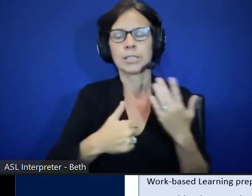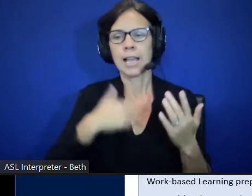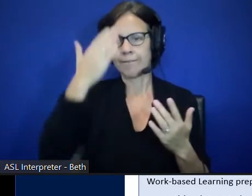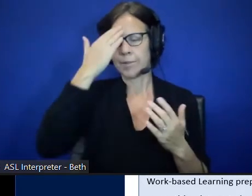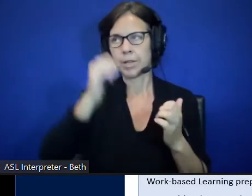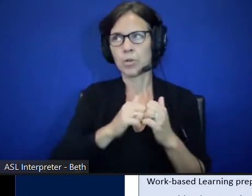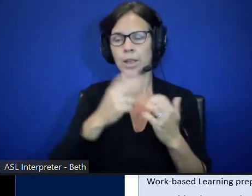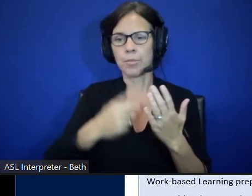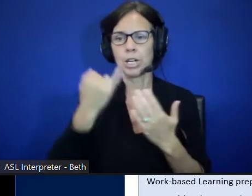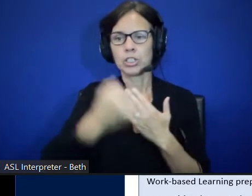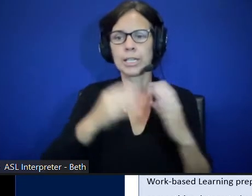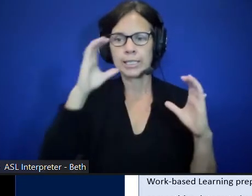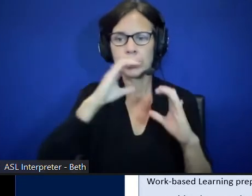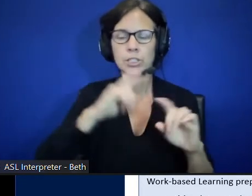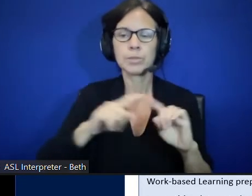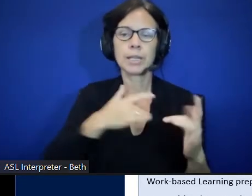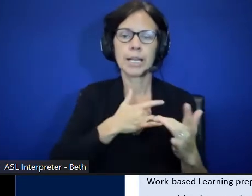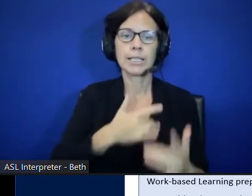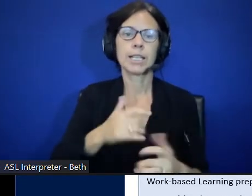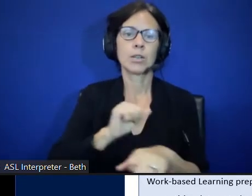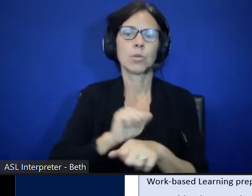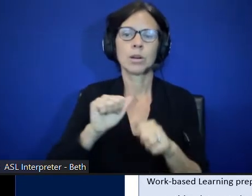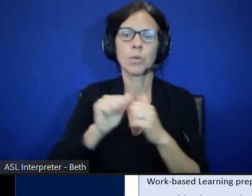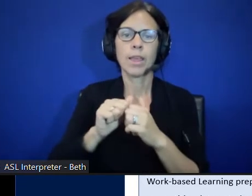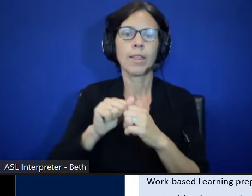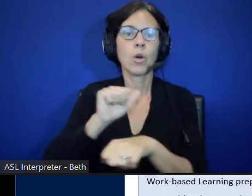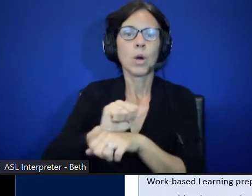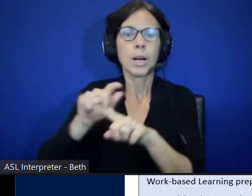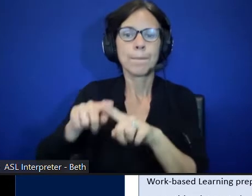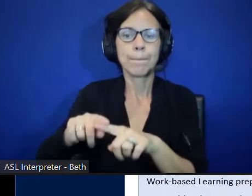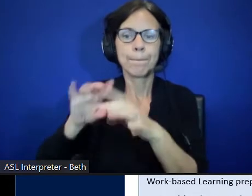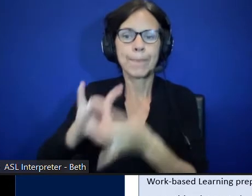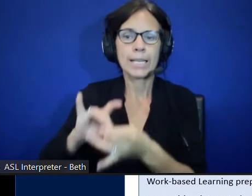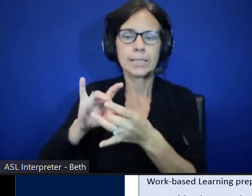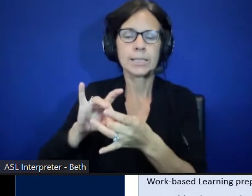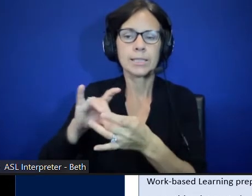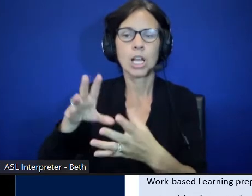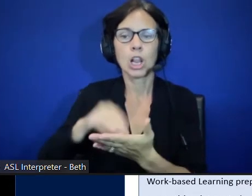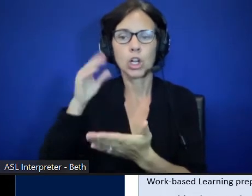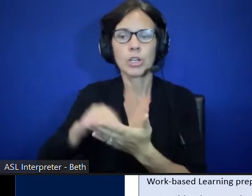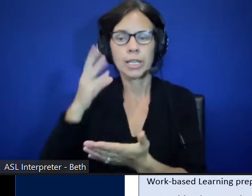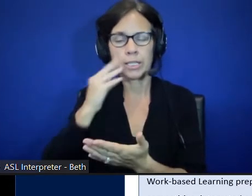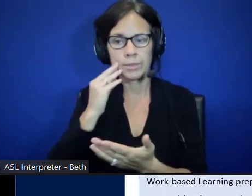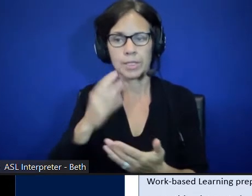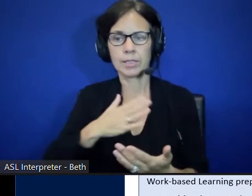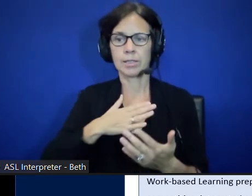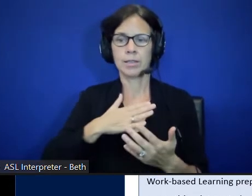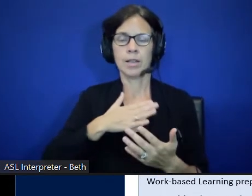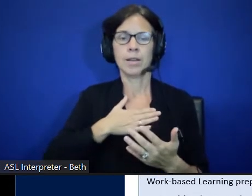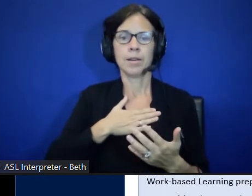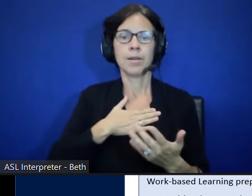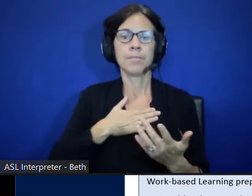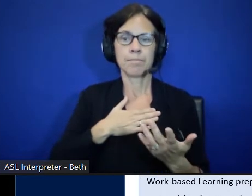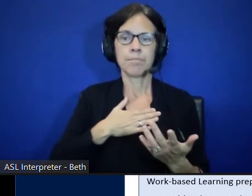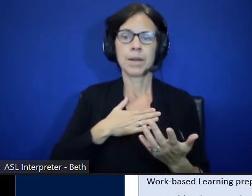but mostly I work on the work-based learning experience. So my presentation is about the impacts and the impacts that I've